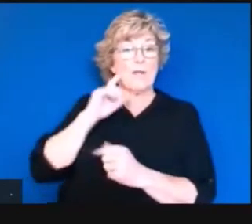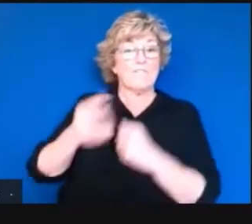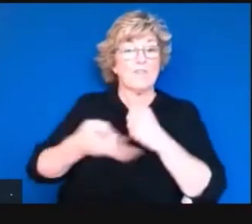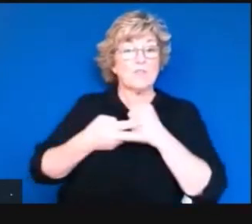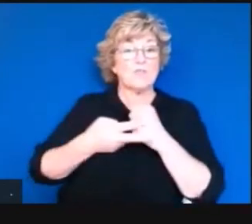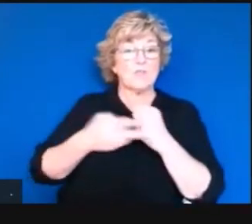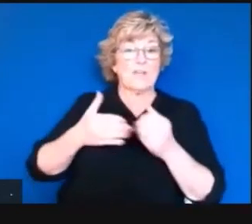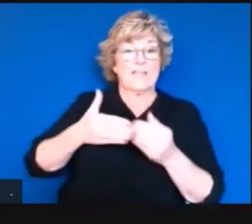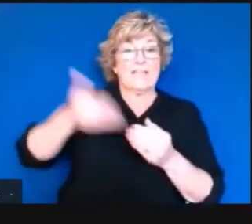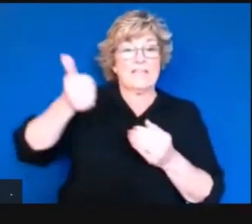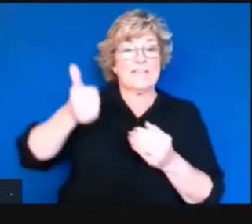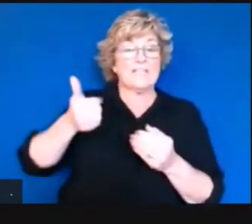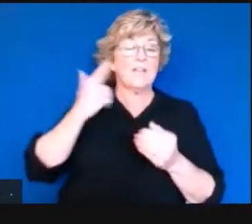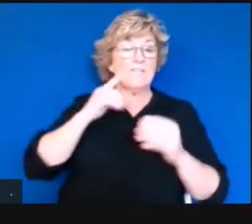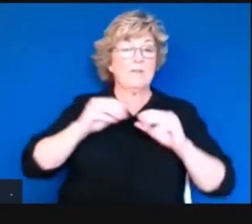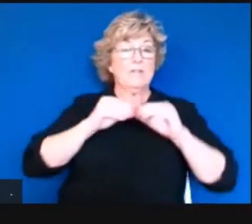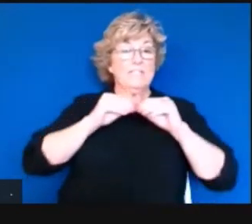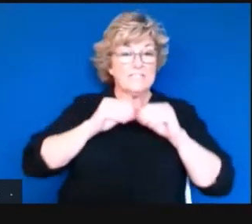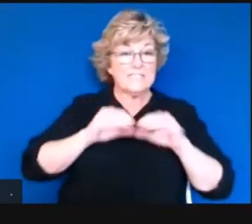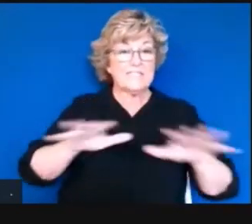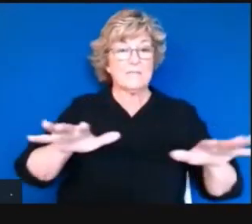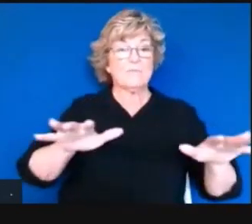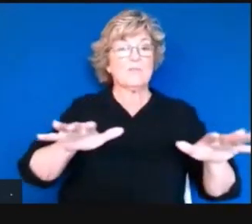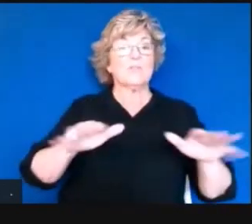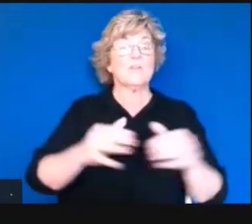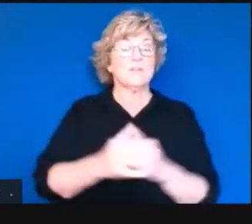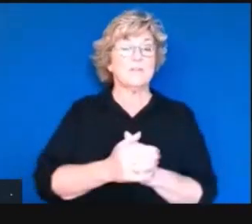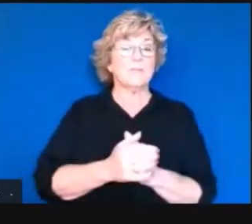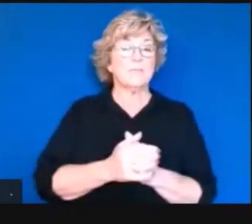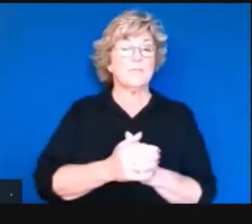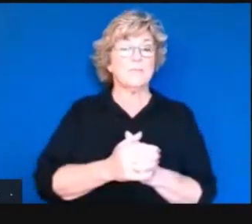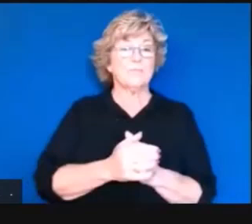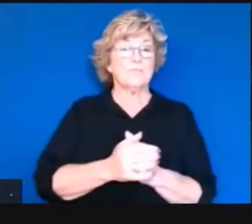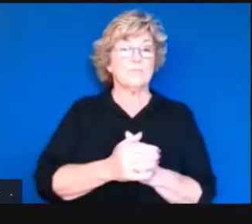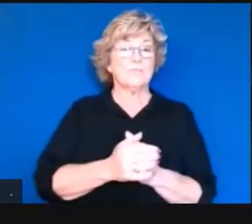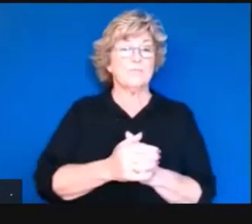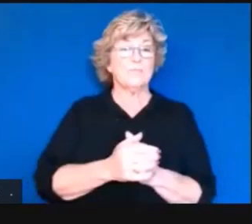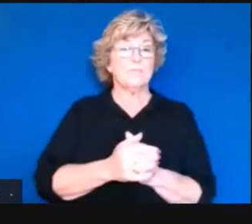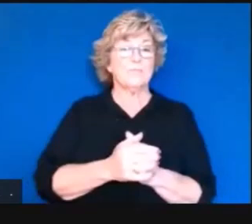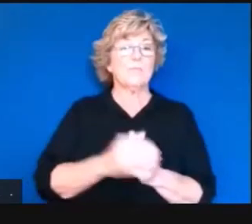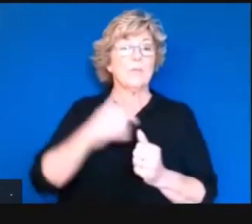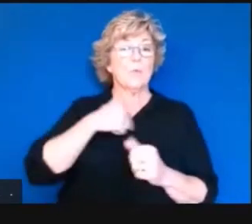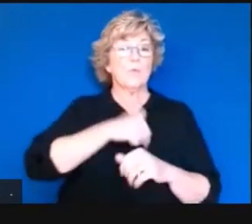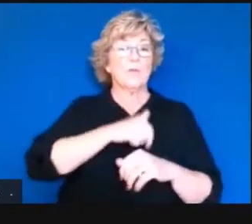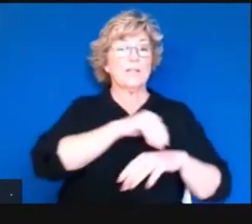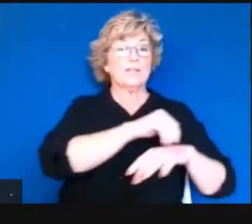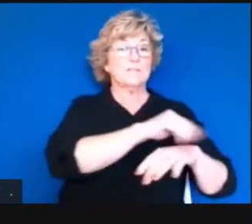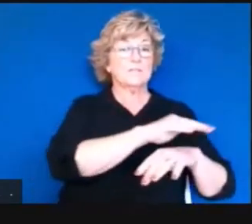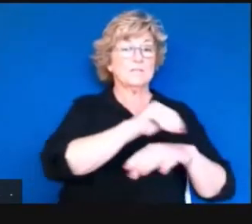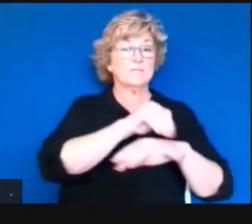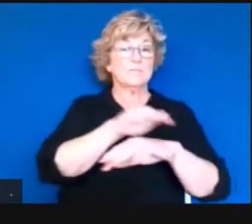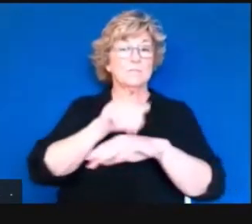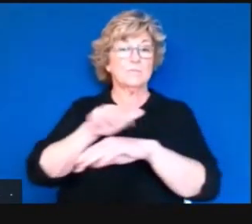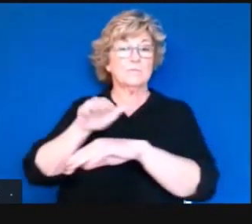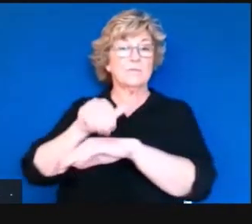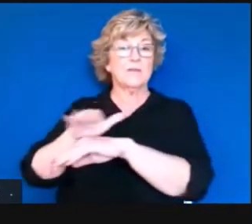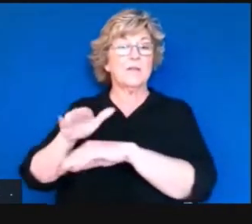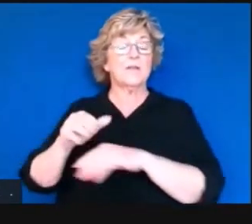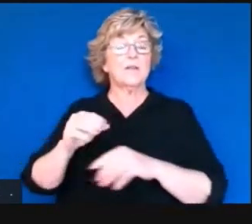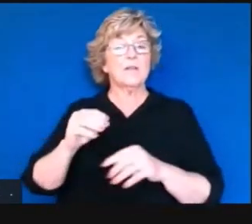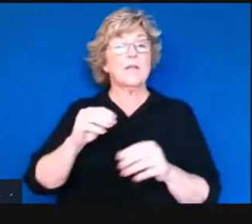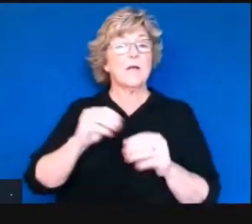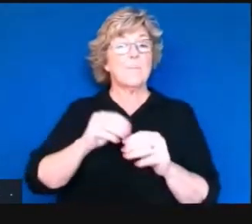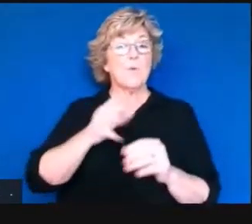in terms of our distribution, in terms of our logistics, we're now able to get these shipments into rural parts of the state into